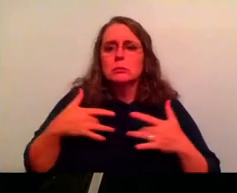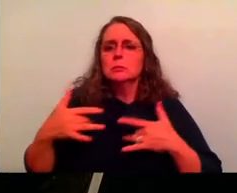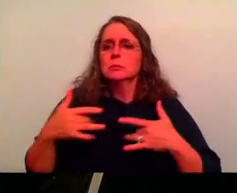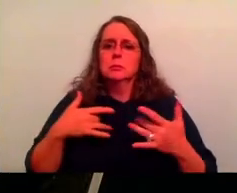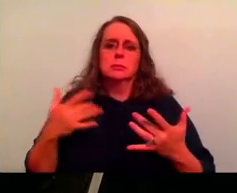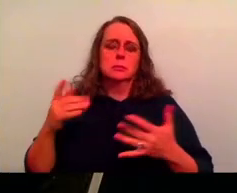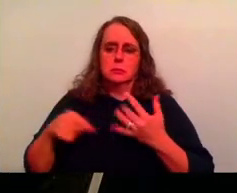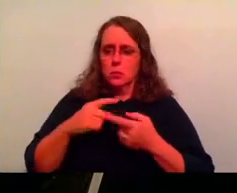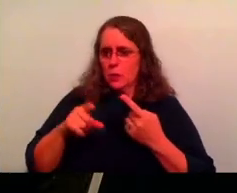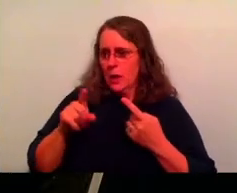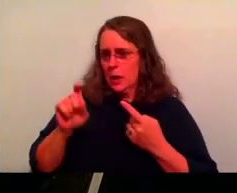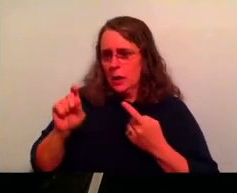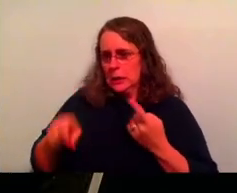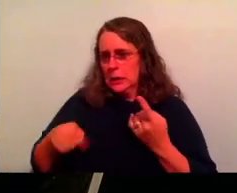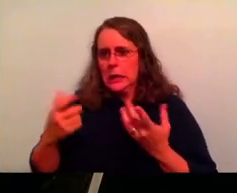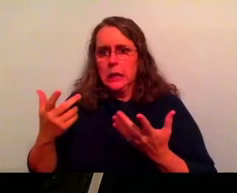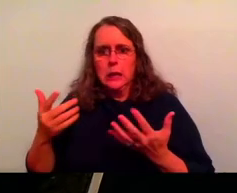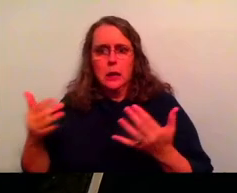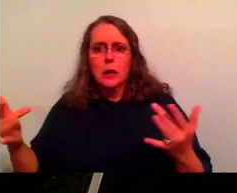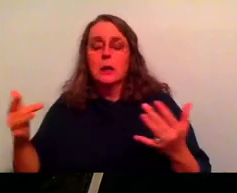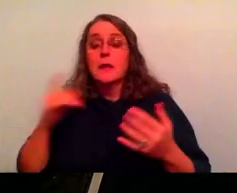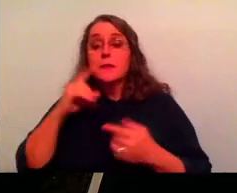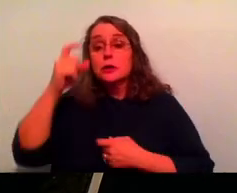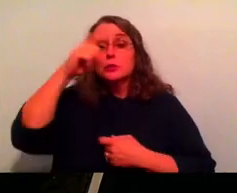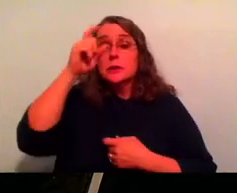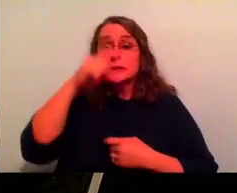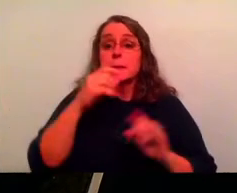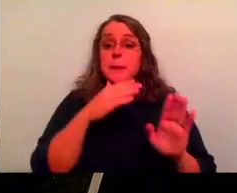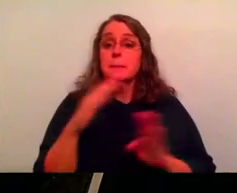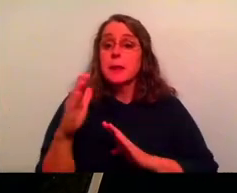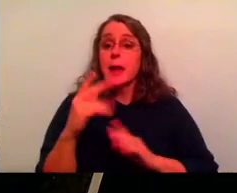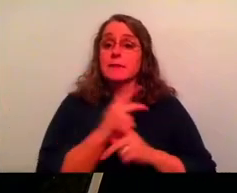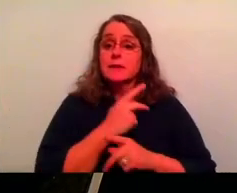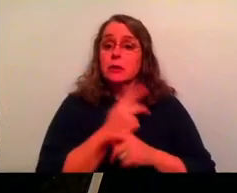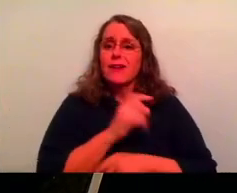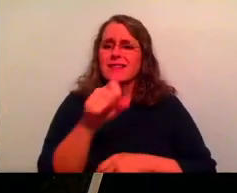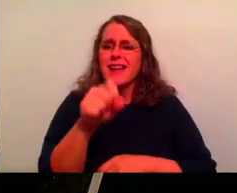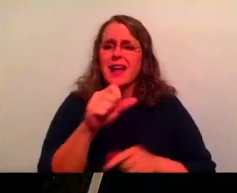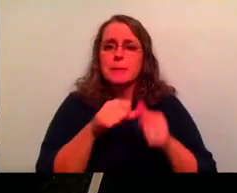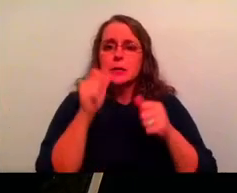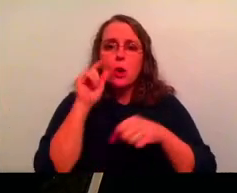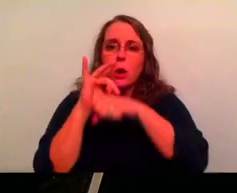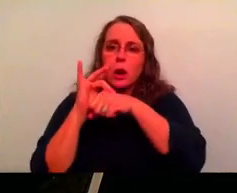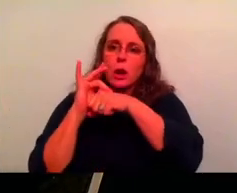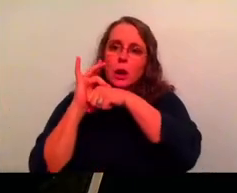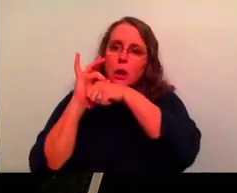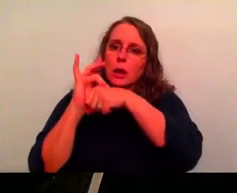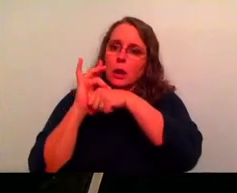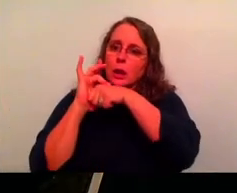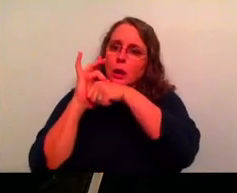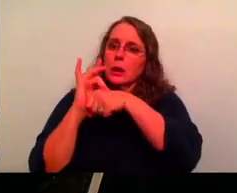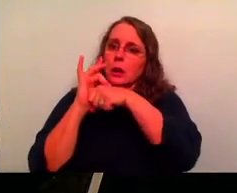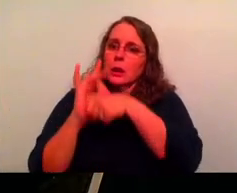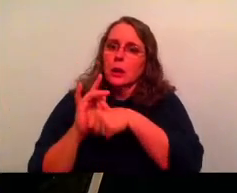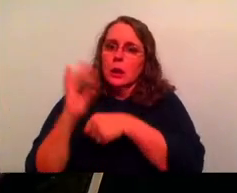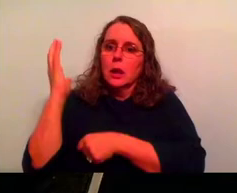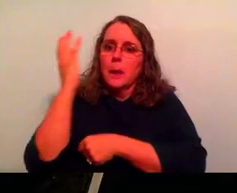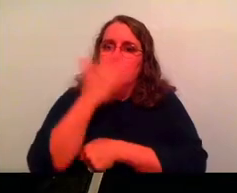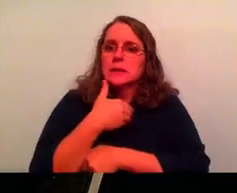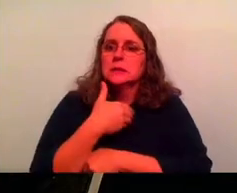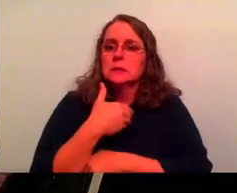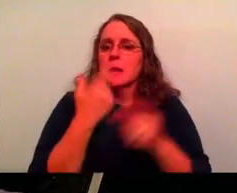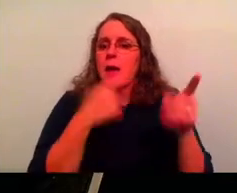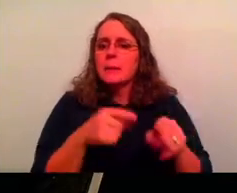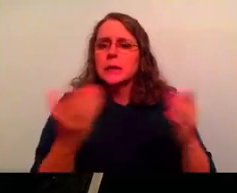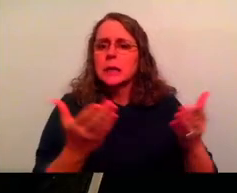things that you have to figure out. There's wisdom in planning and trying to figure that stuff out, but don't, don't be so concerned that you miss what's happening right here. Don't be so